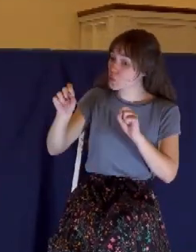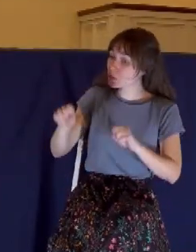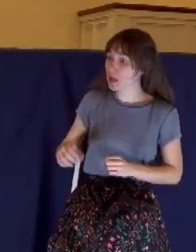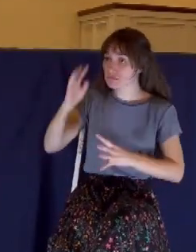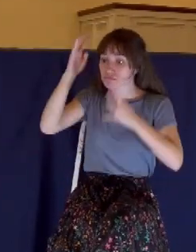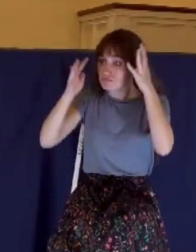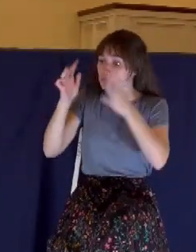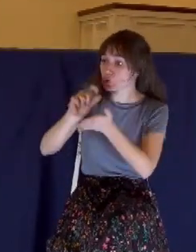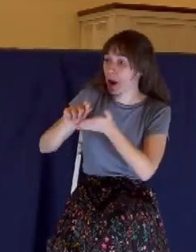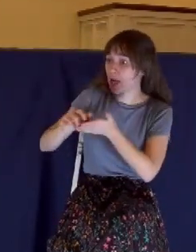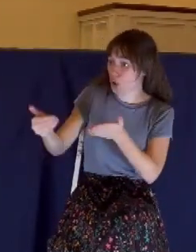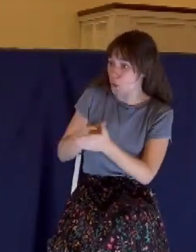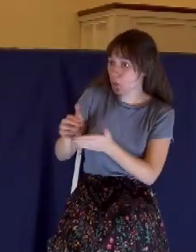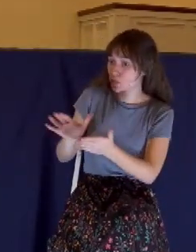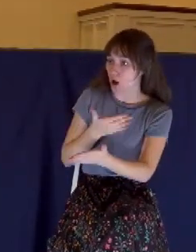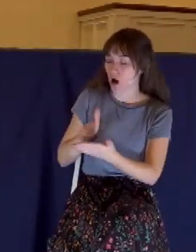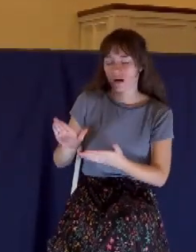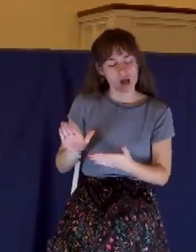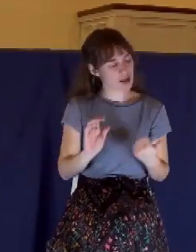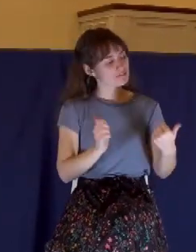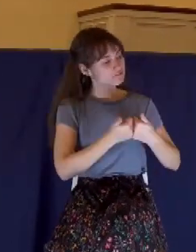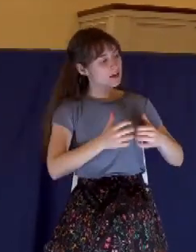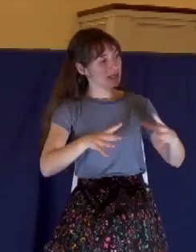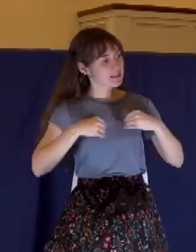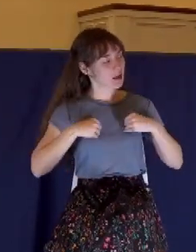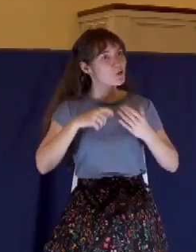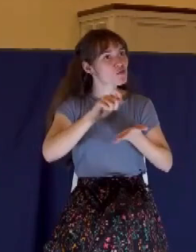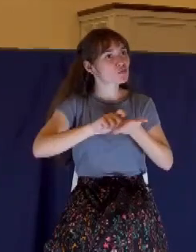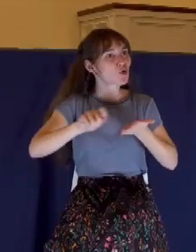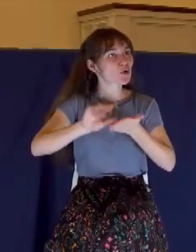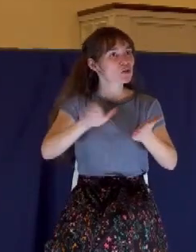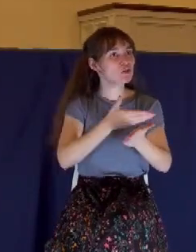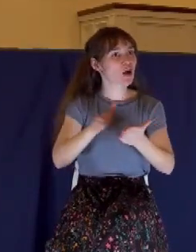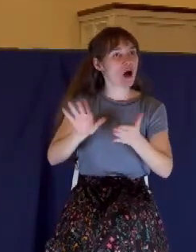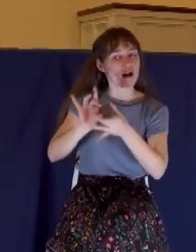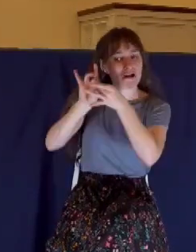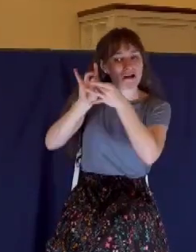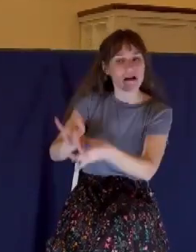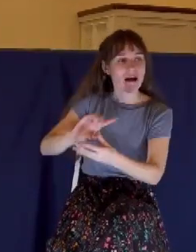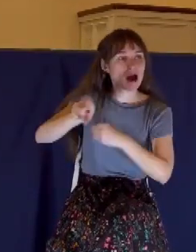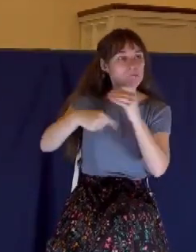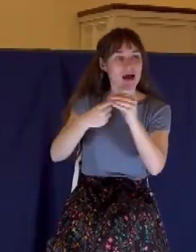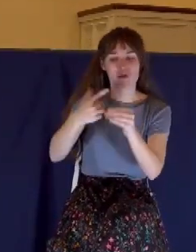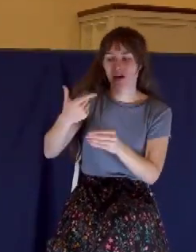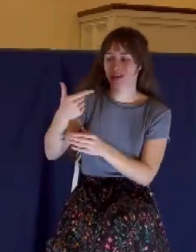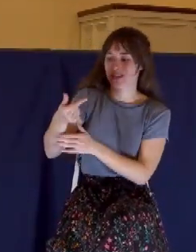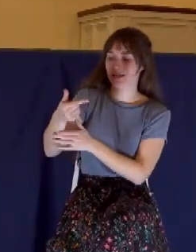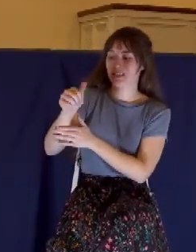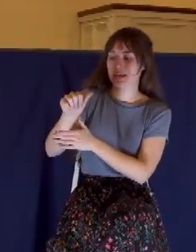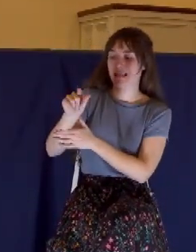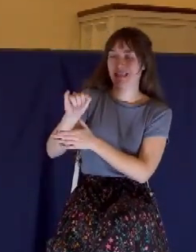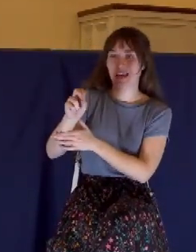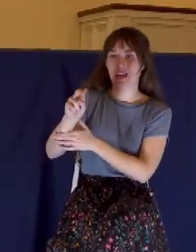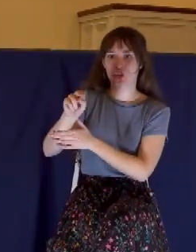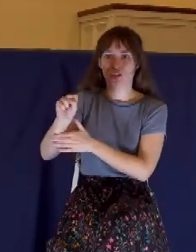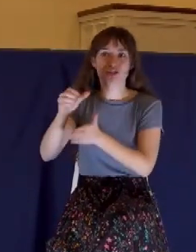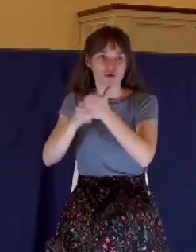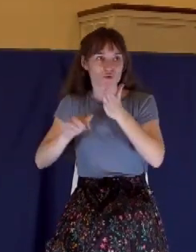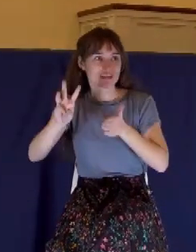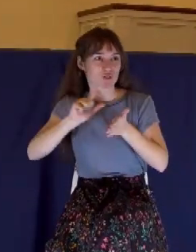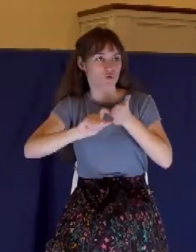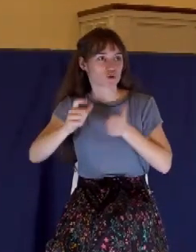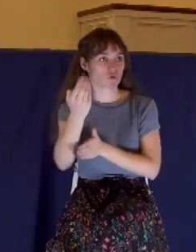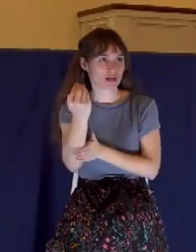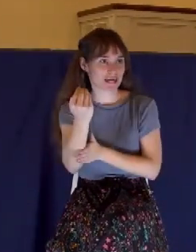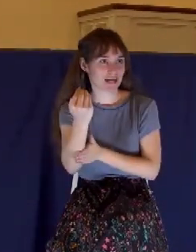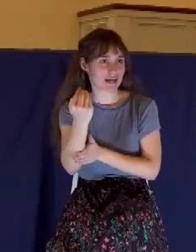challenge and he did write a song based on Galatians 6.14, but God forbid that I should glory save in the cross. And he wrote these